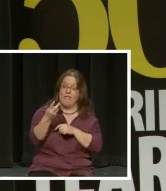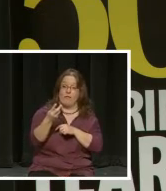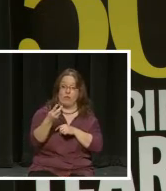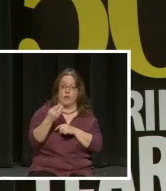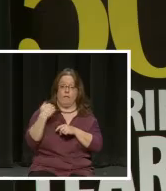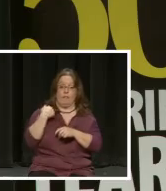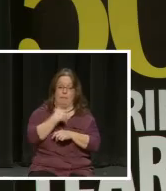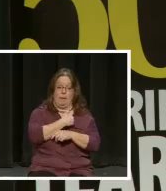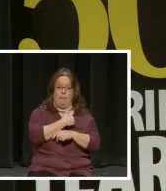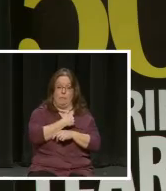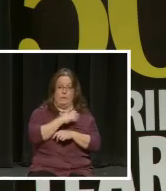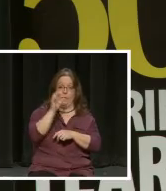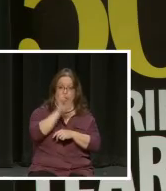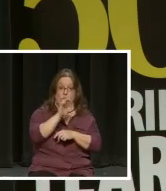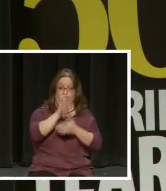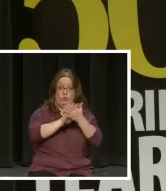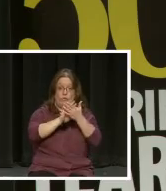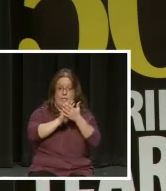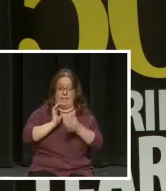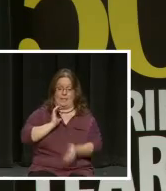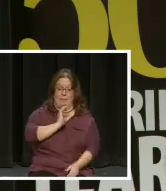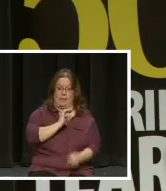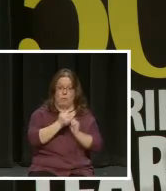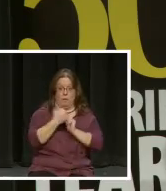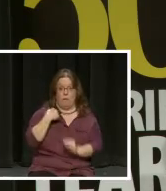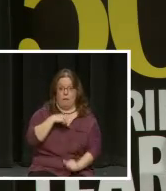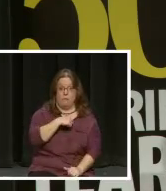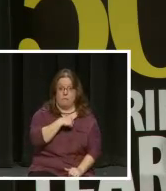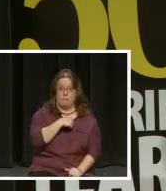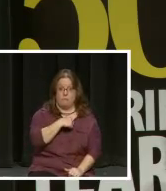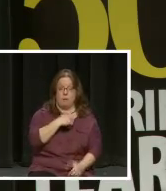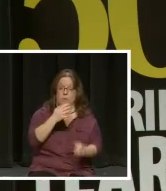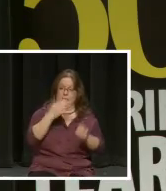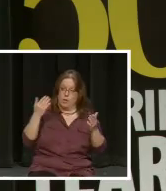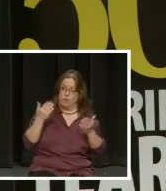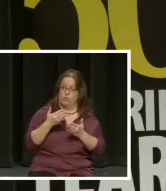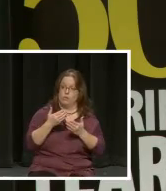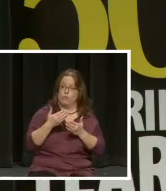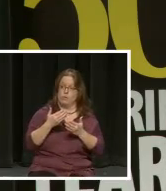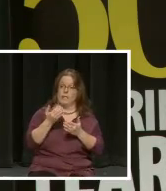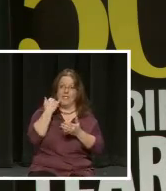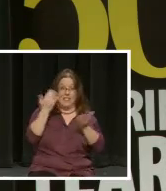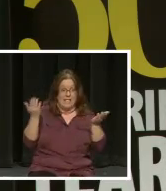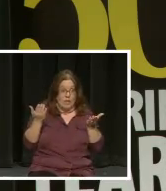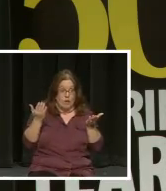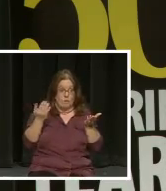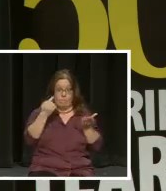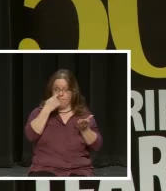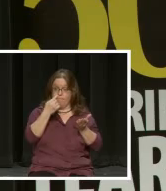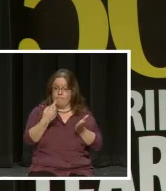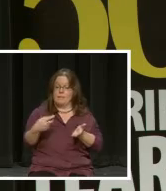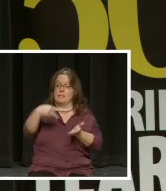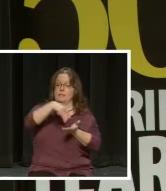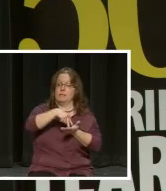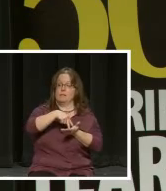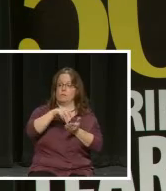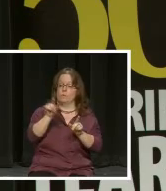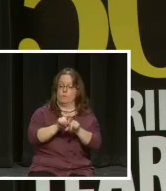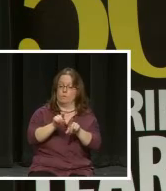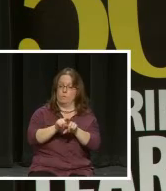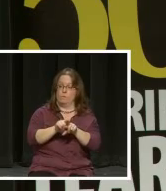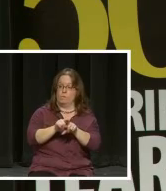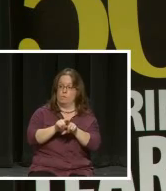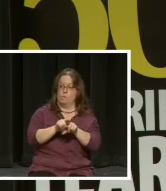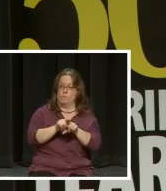members of the Search and Screening Committee with us and I would like to introduce them and if they are here, would they please stand as well?